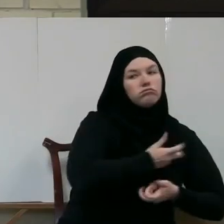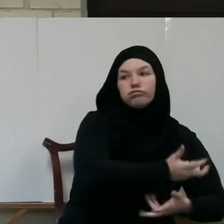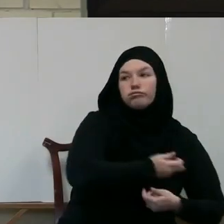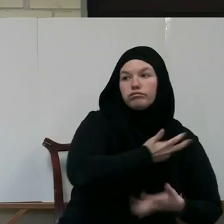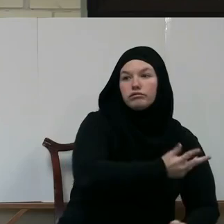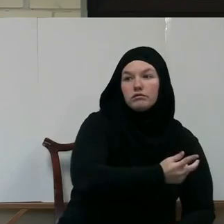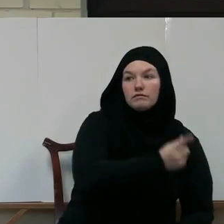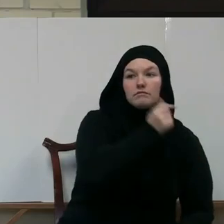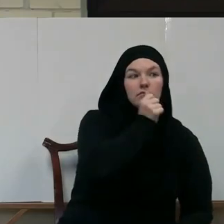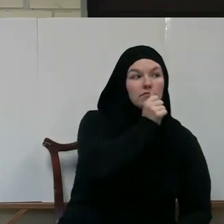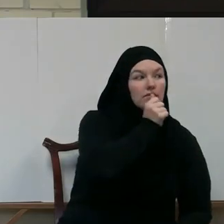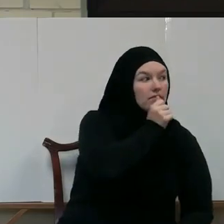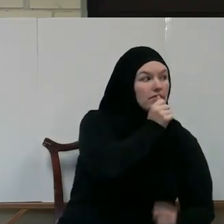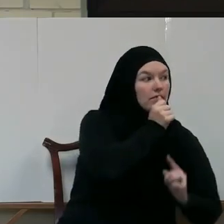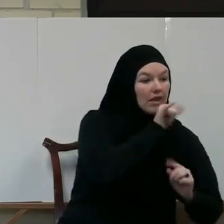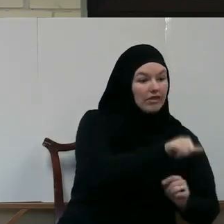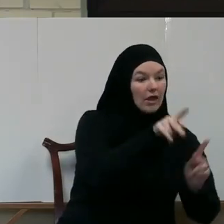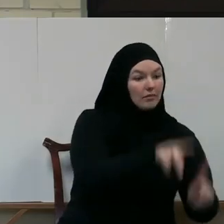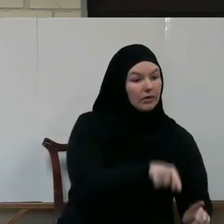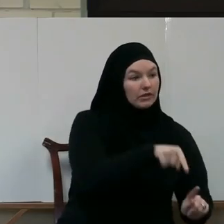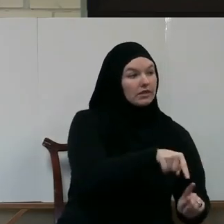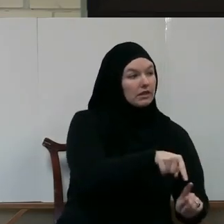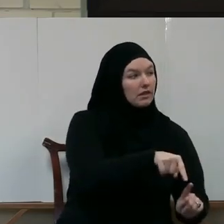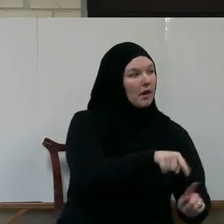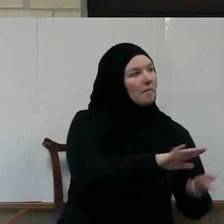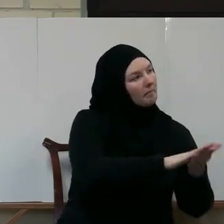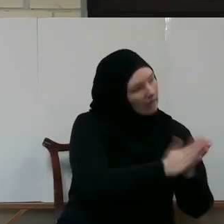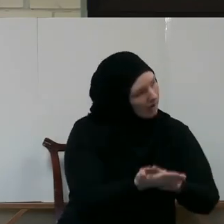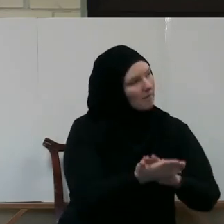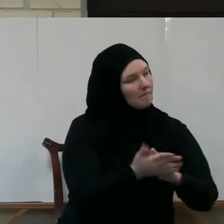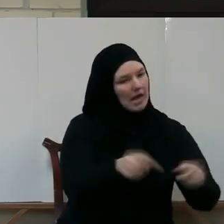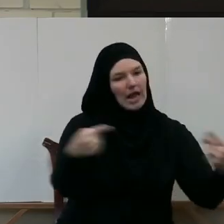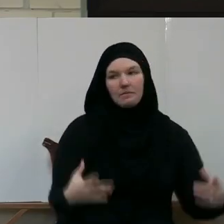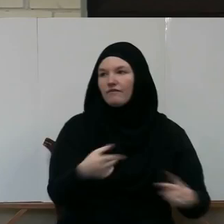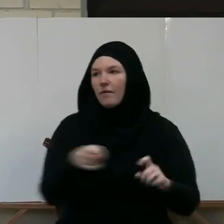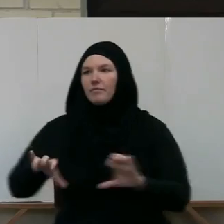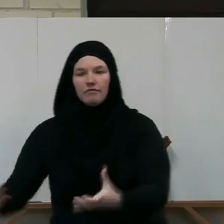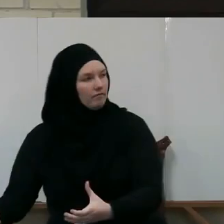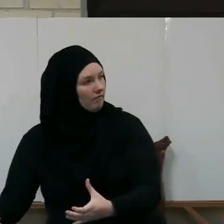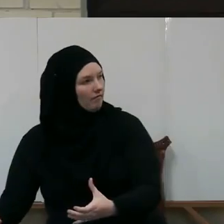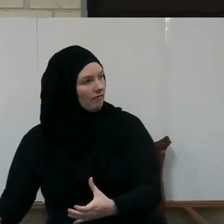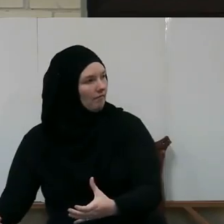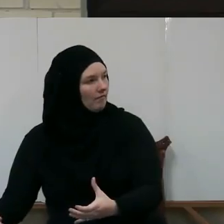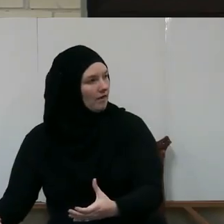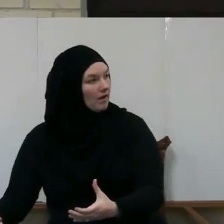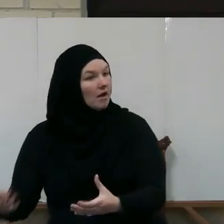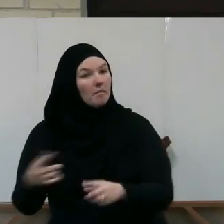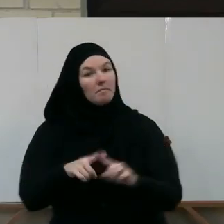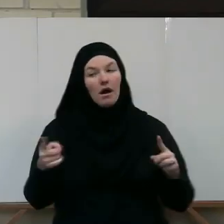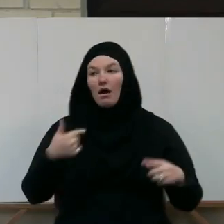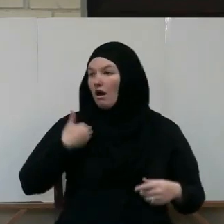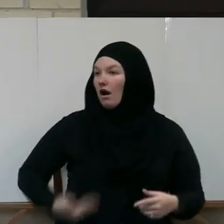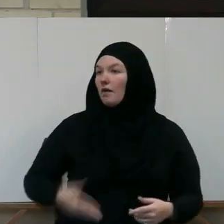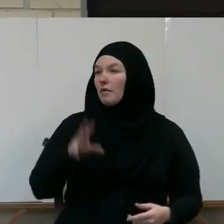then he positions himself as an enemy to the Muslims. But because he comes and declares himself as a